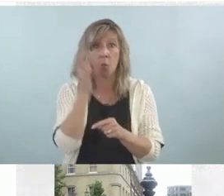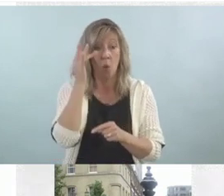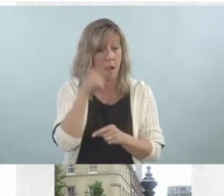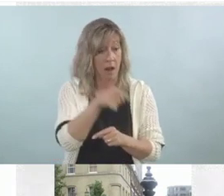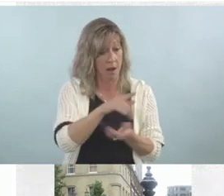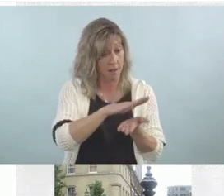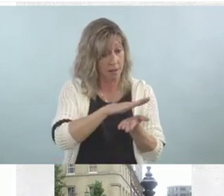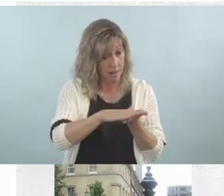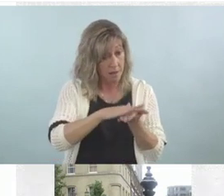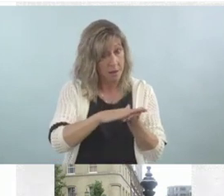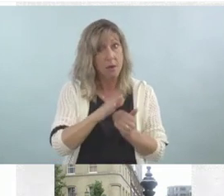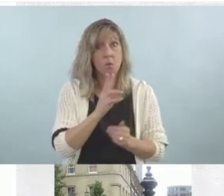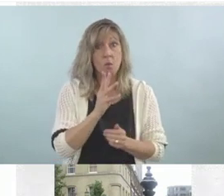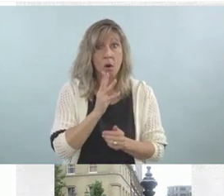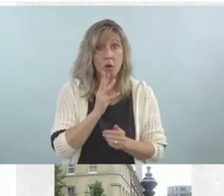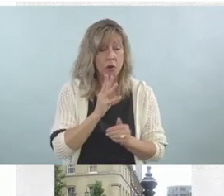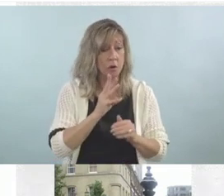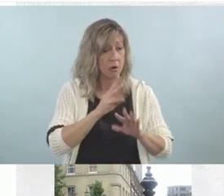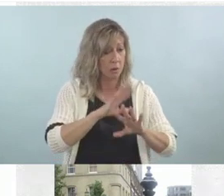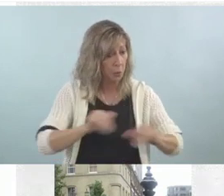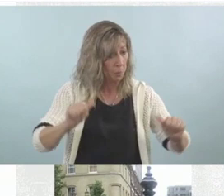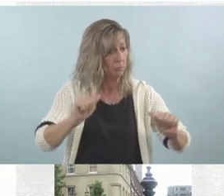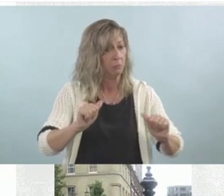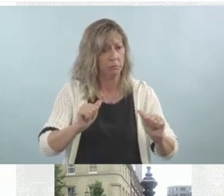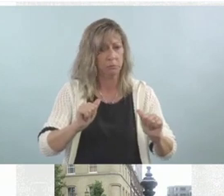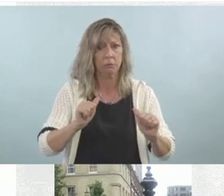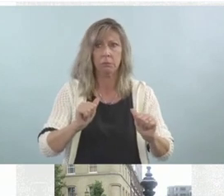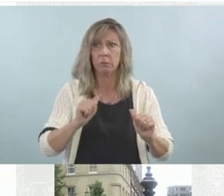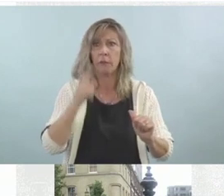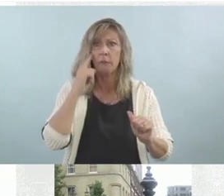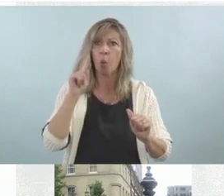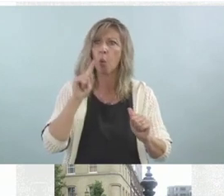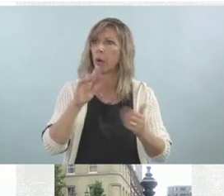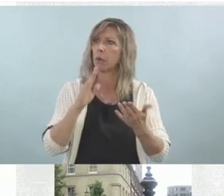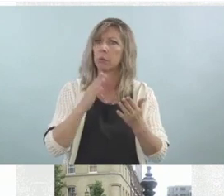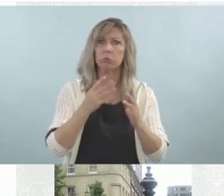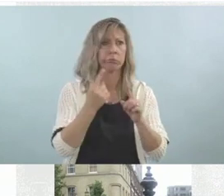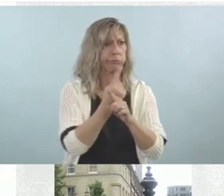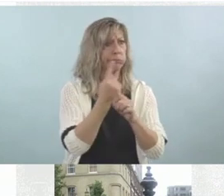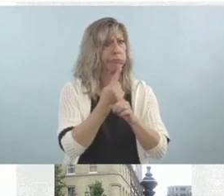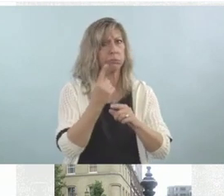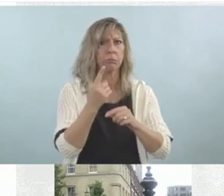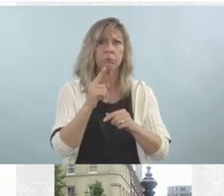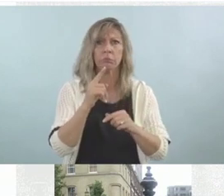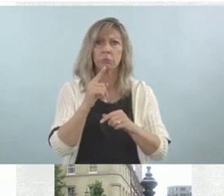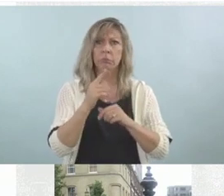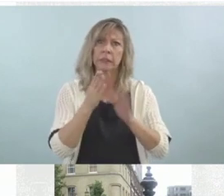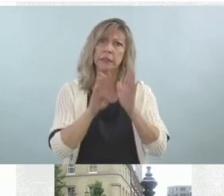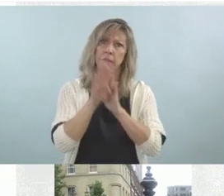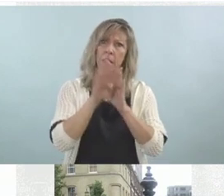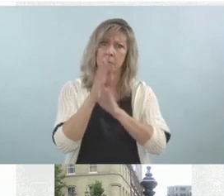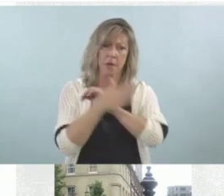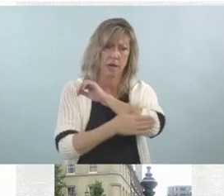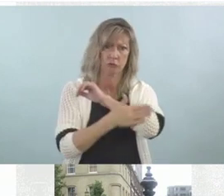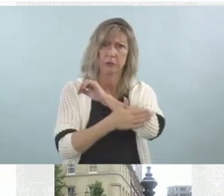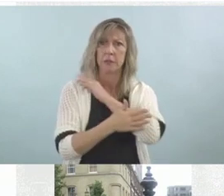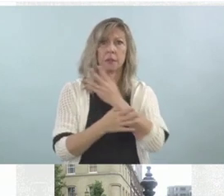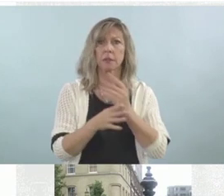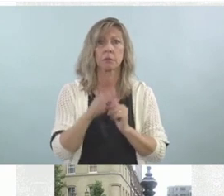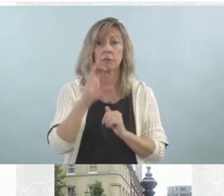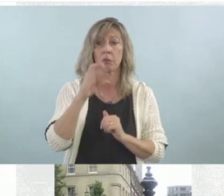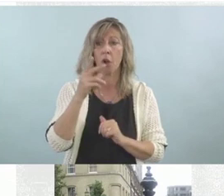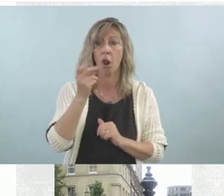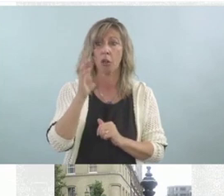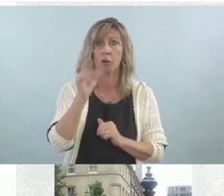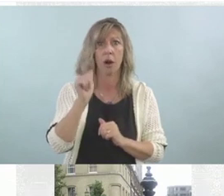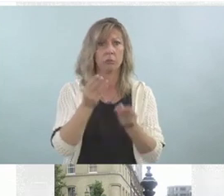in urbanized developed countries, they saw almost no cholera. And in fact, resources showed